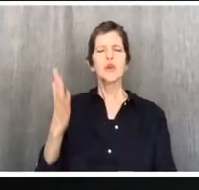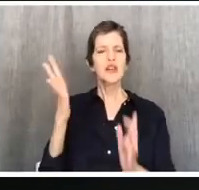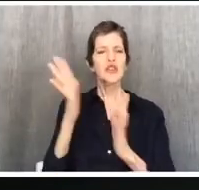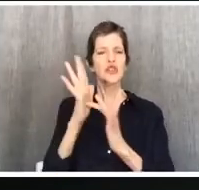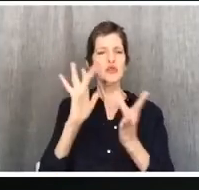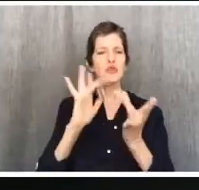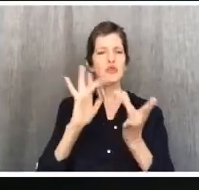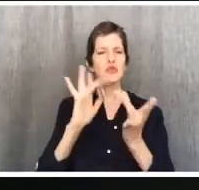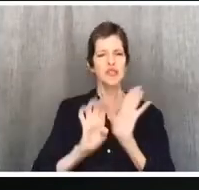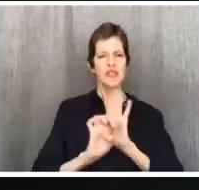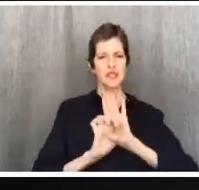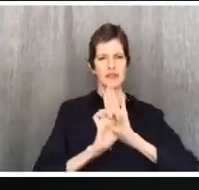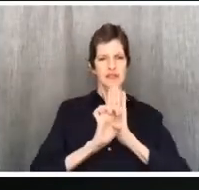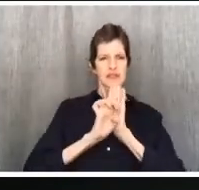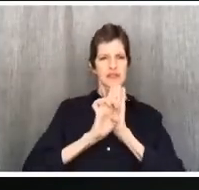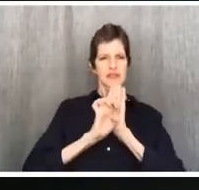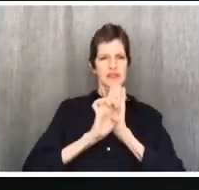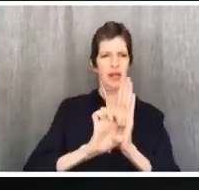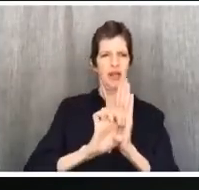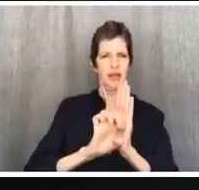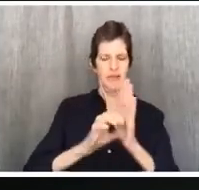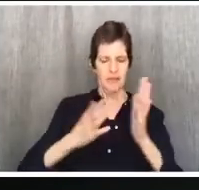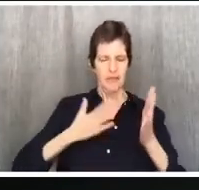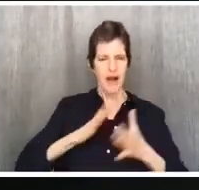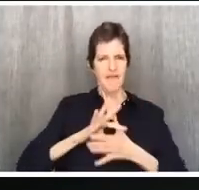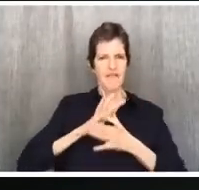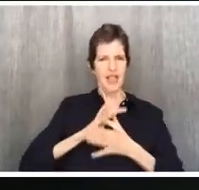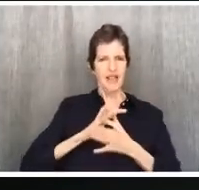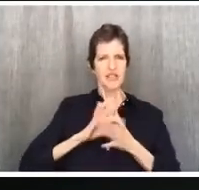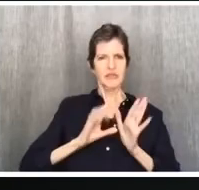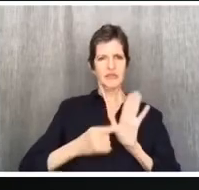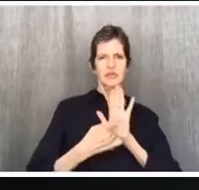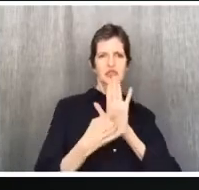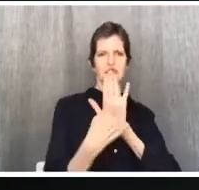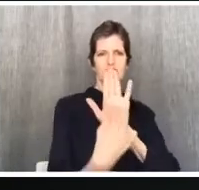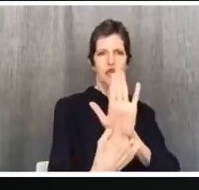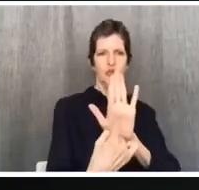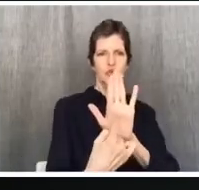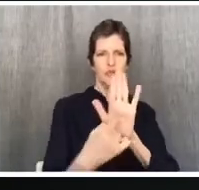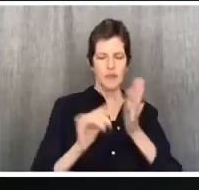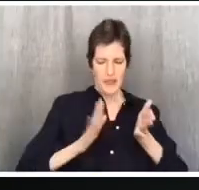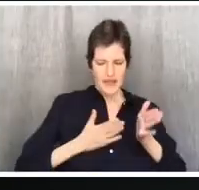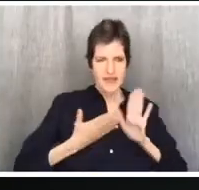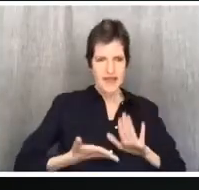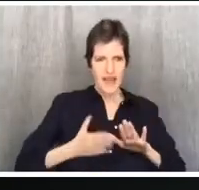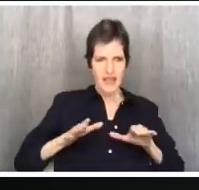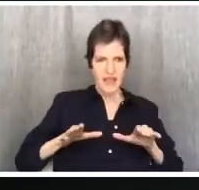mortal flesh. So death is at work in us but life in you.